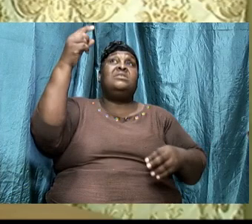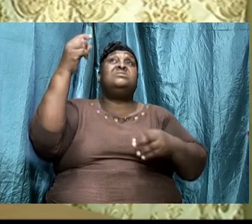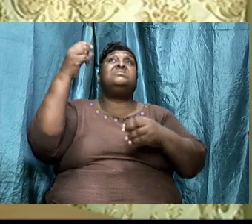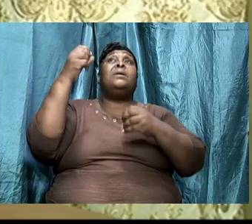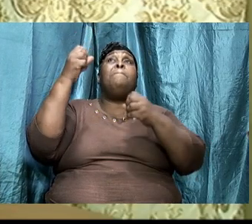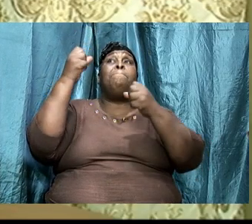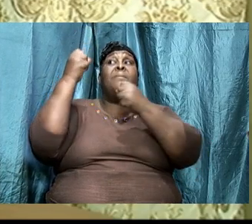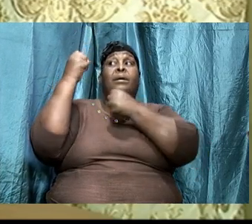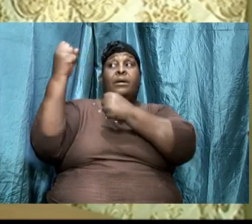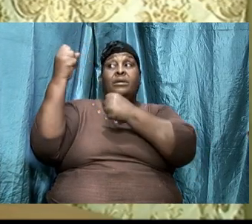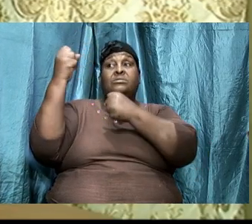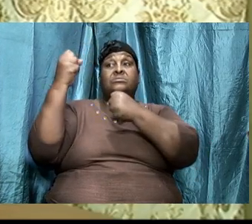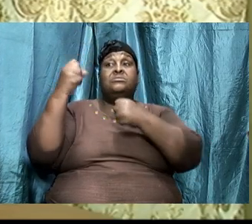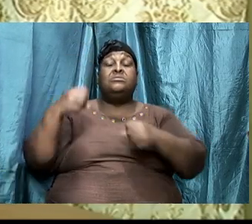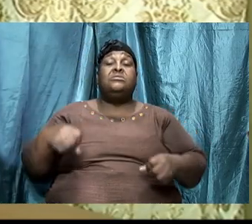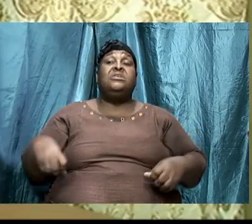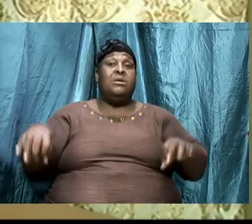life